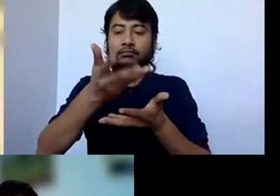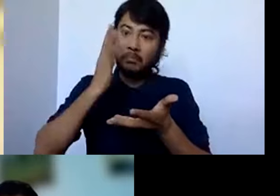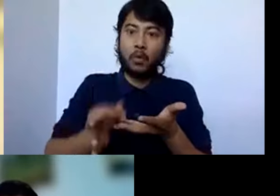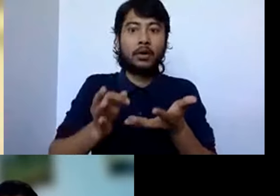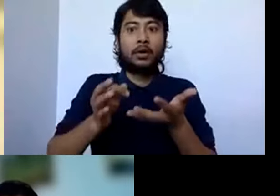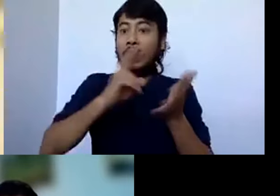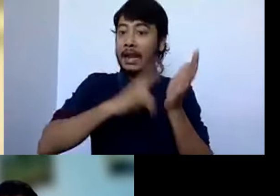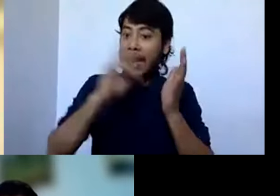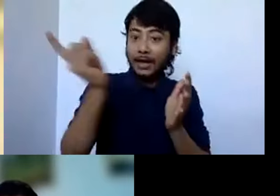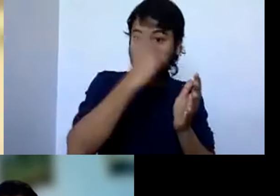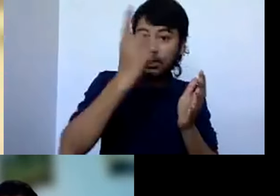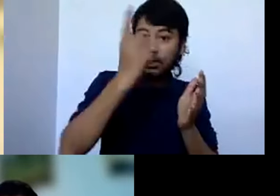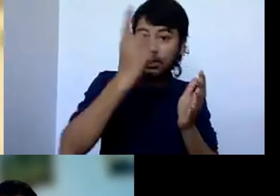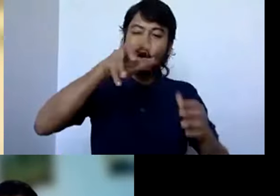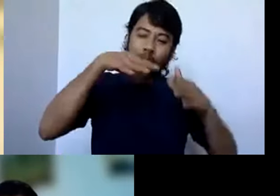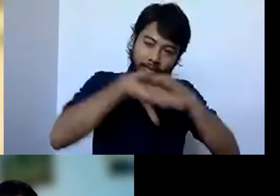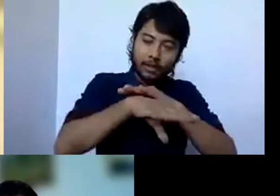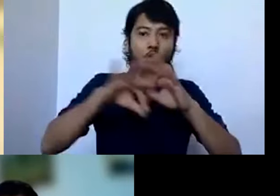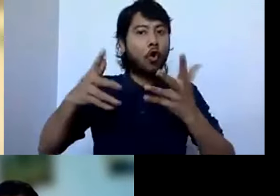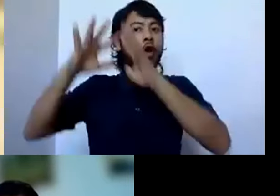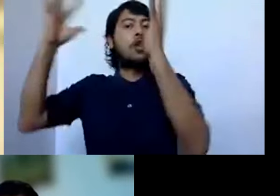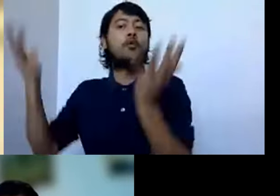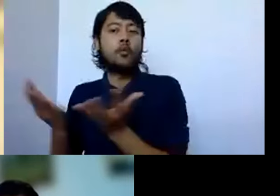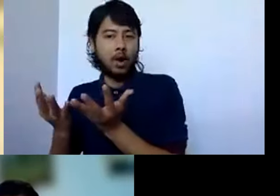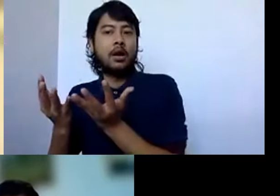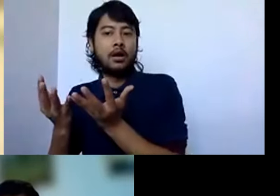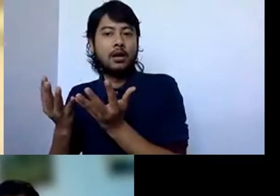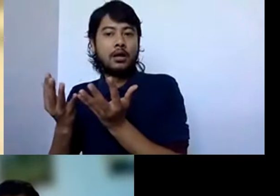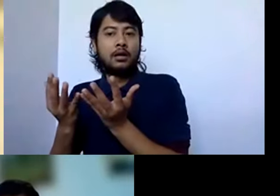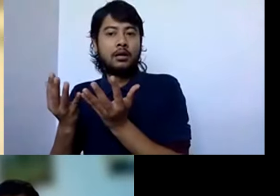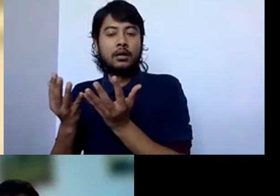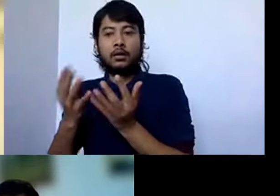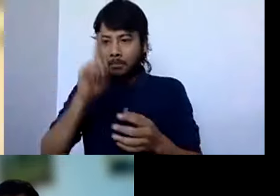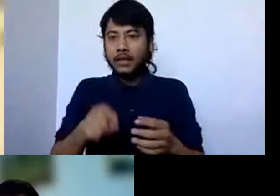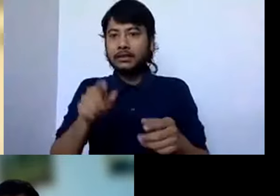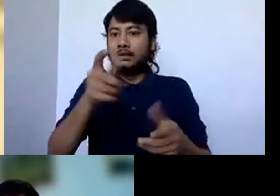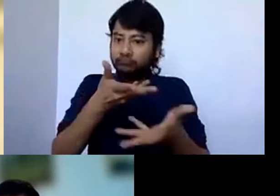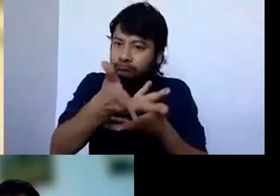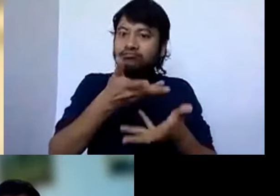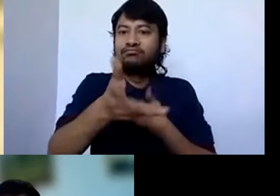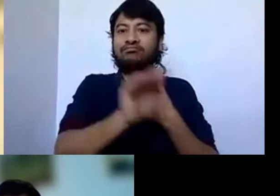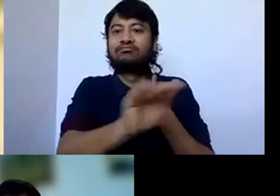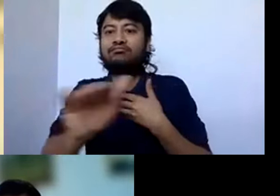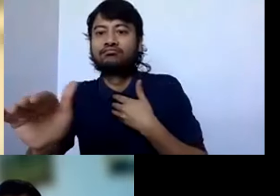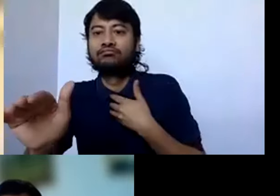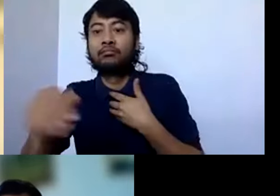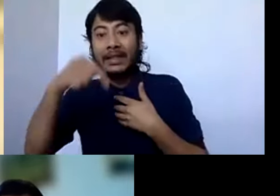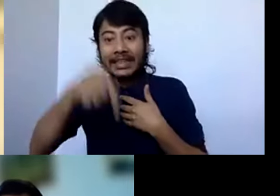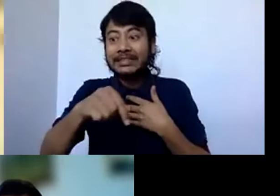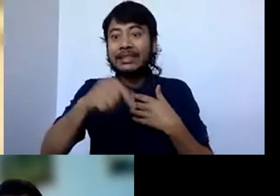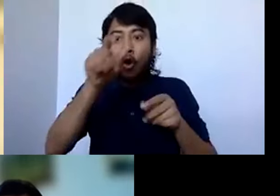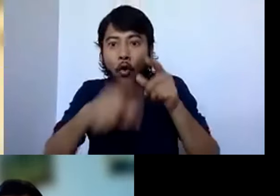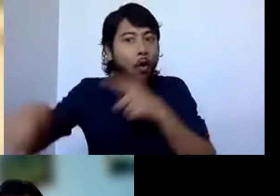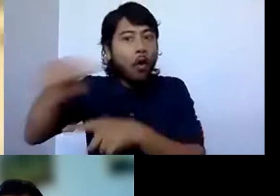level or whether it is on a local level as well. But that consensus, again, is difficult to get. And I